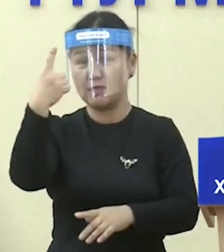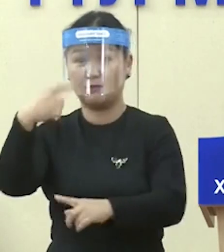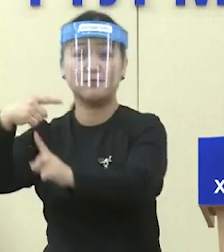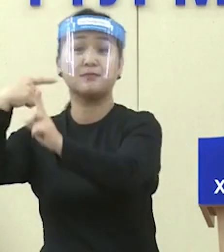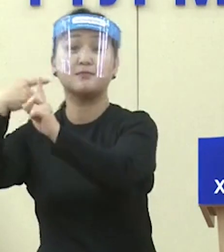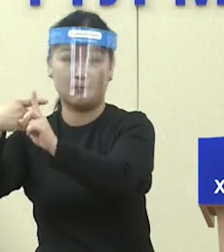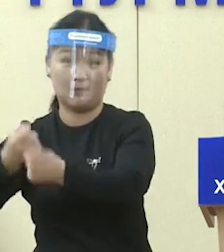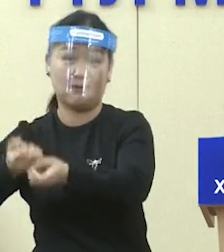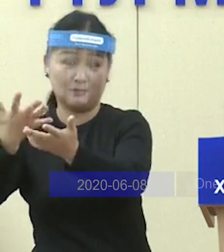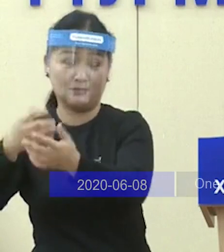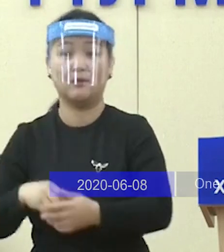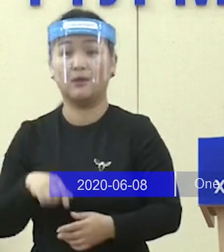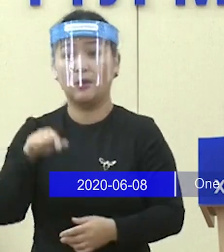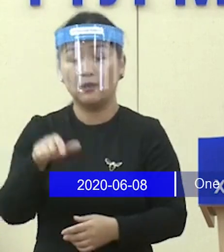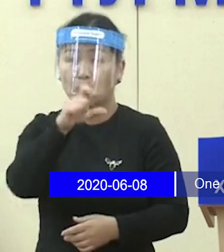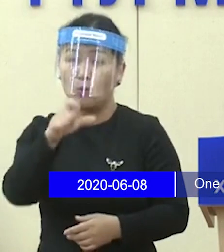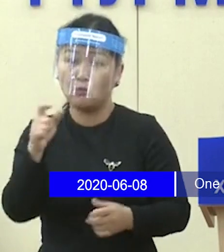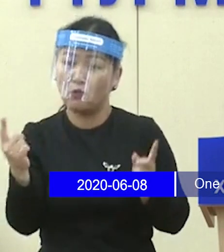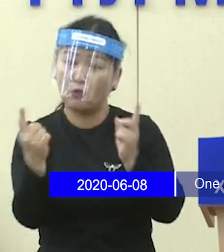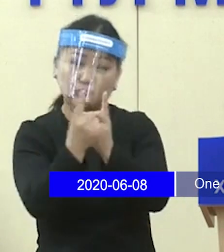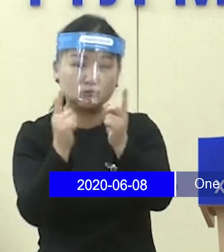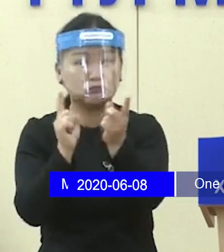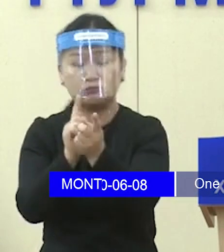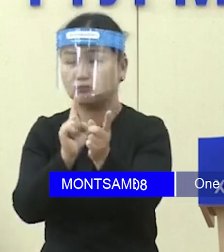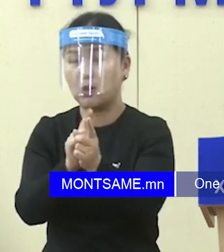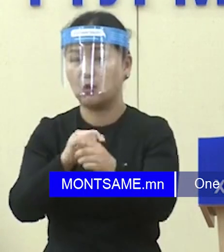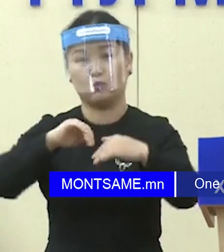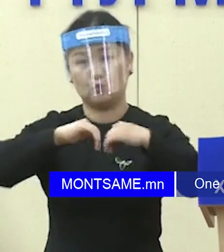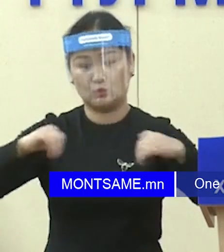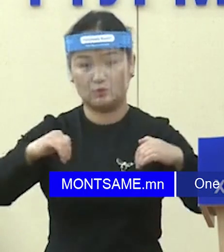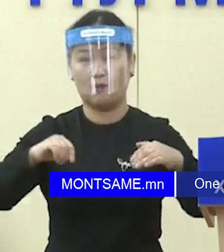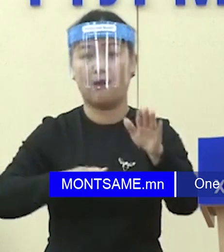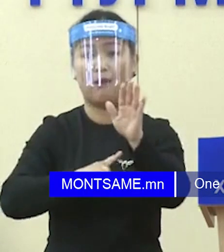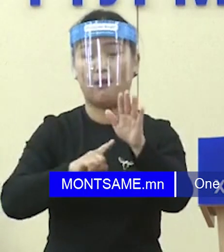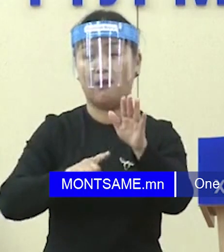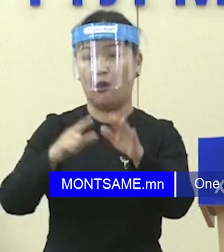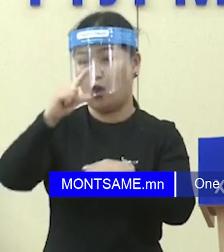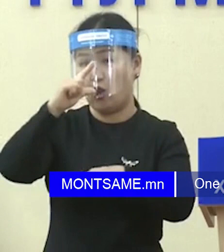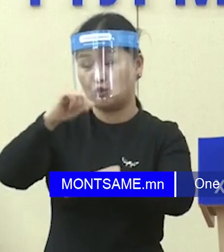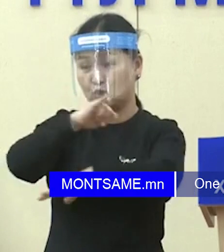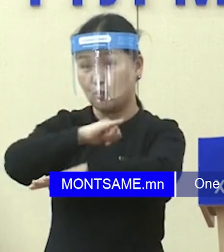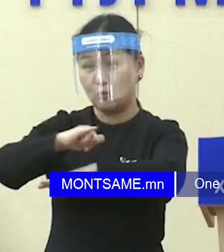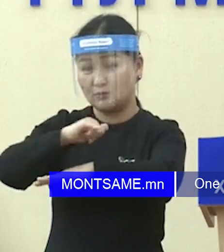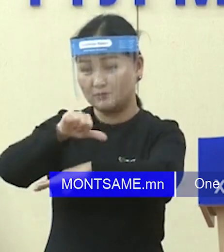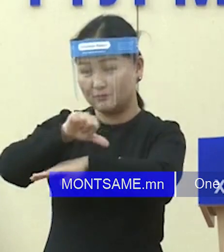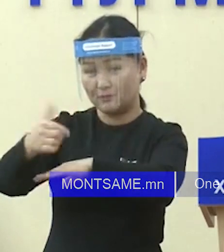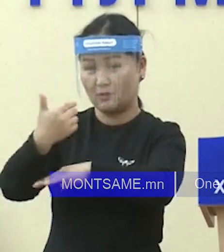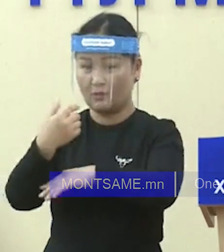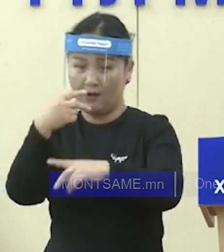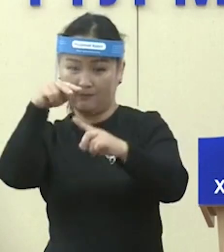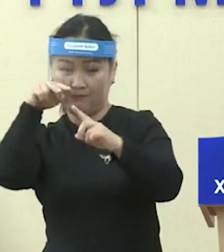119 people are under treatment at the center of the patients 103 are in good conditions